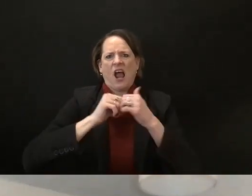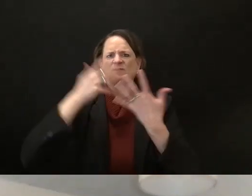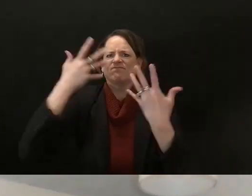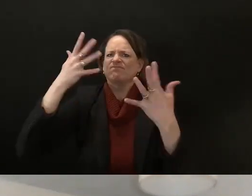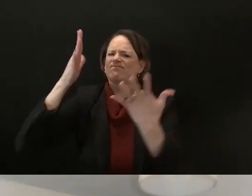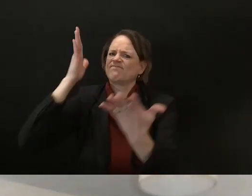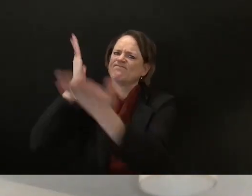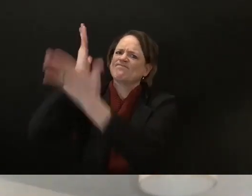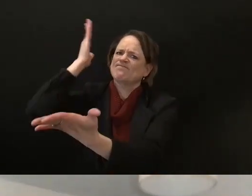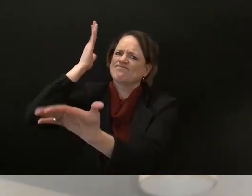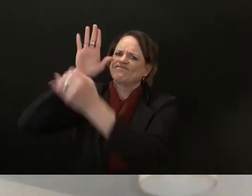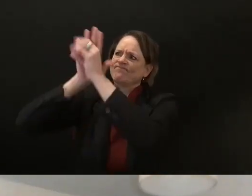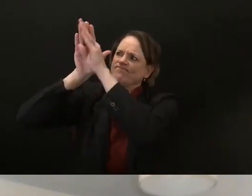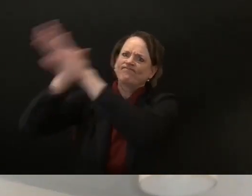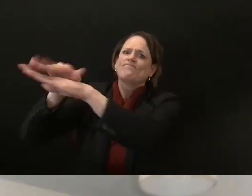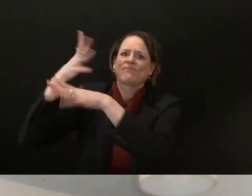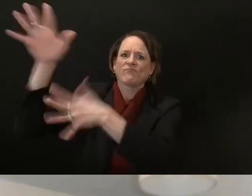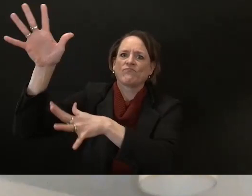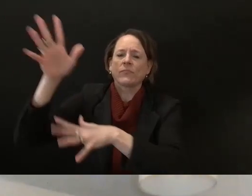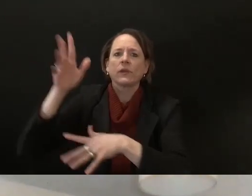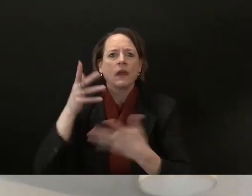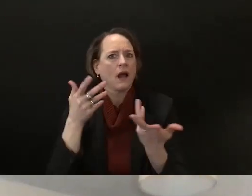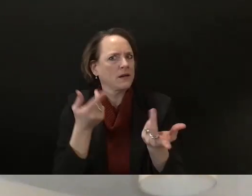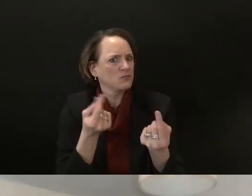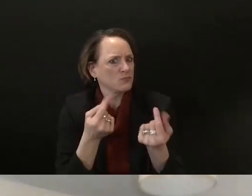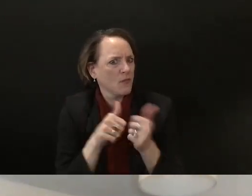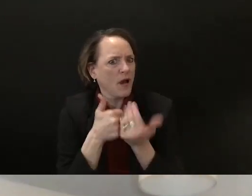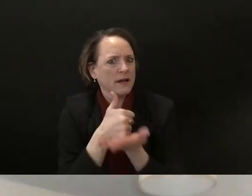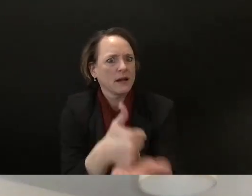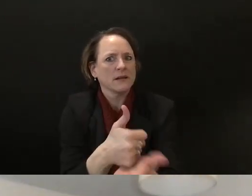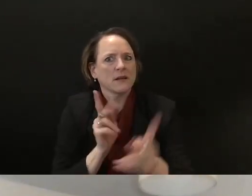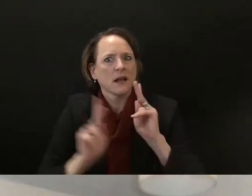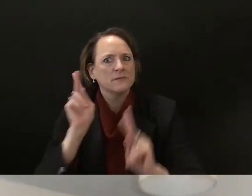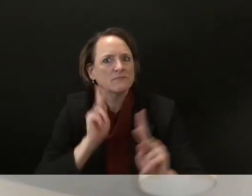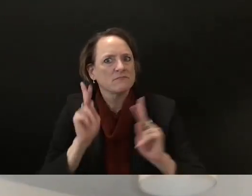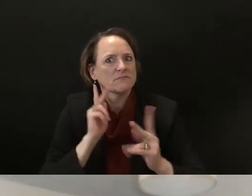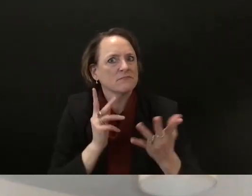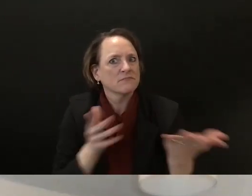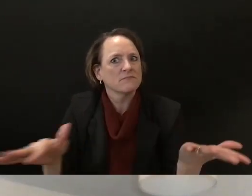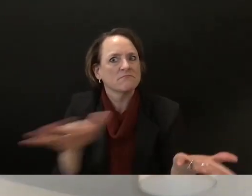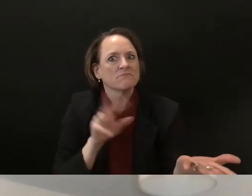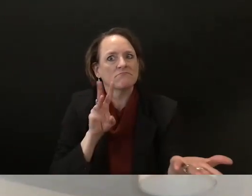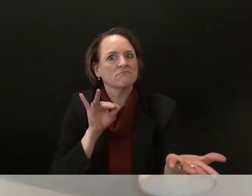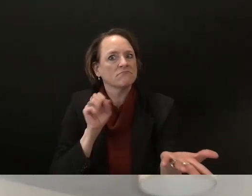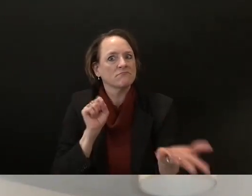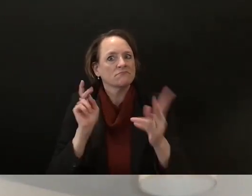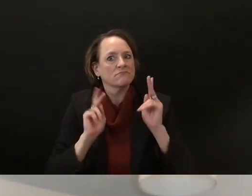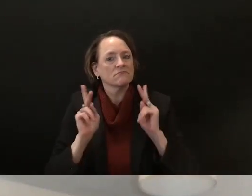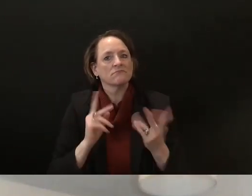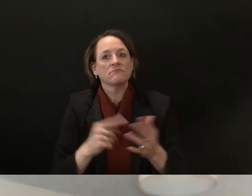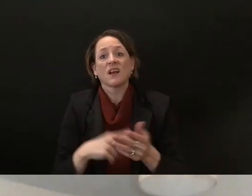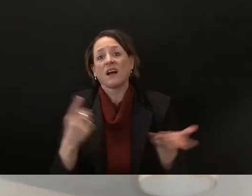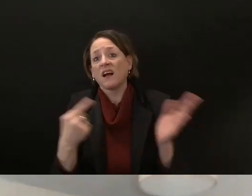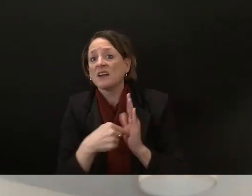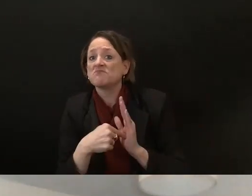bullet policy or anything like that that's going to solve everything um you know it's it's a huge problem and i think we have to